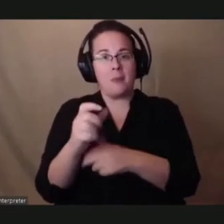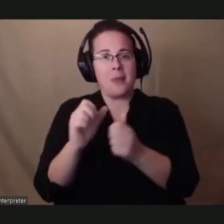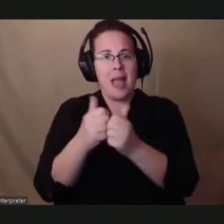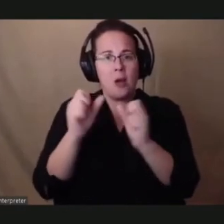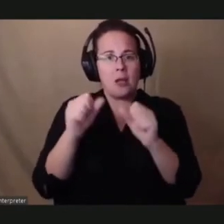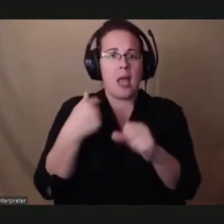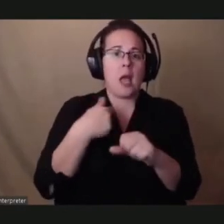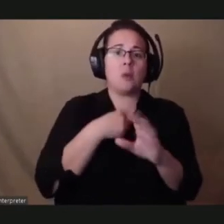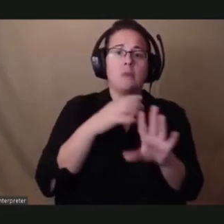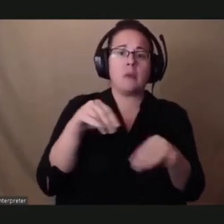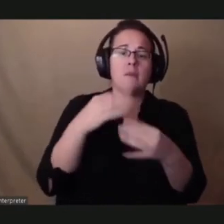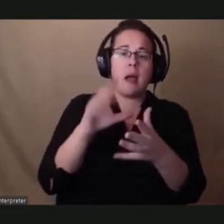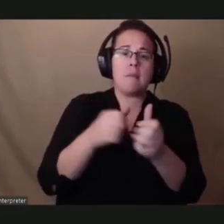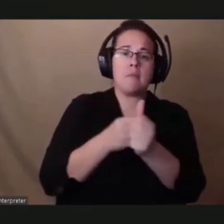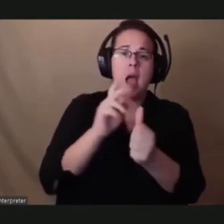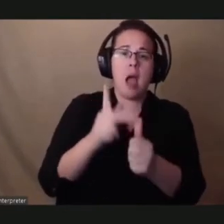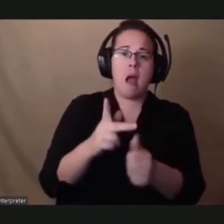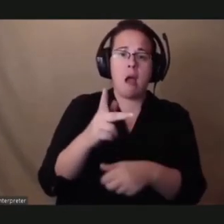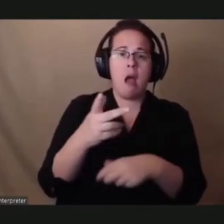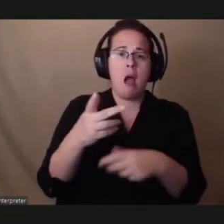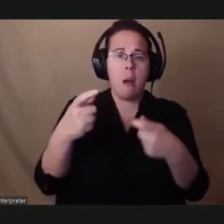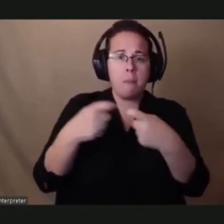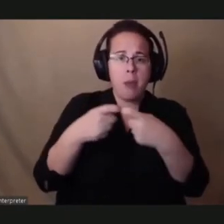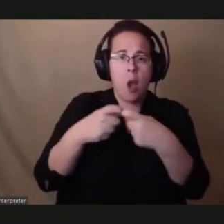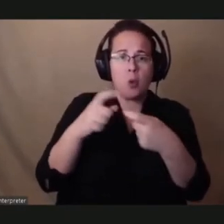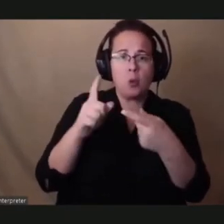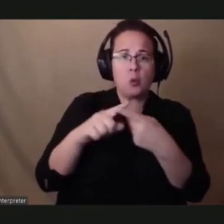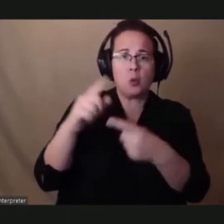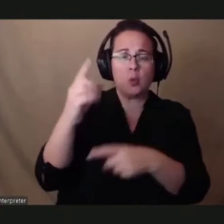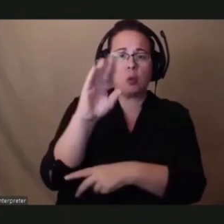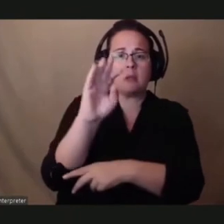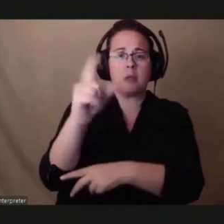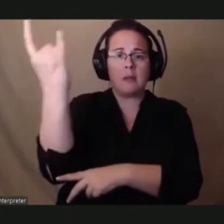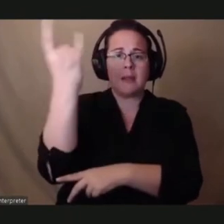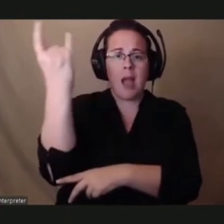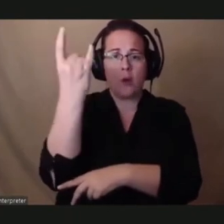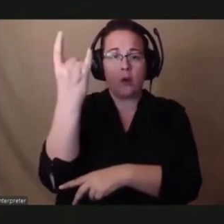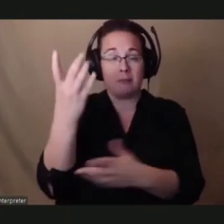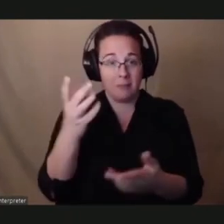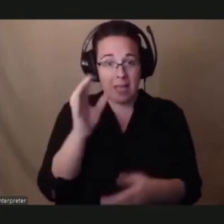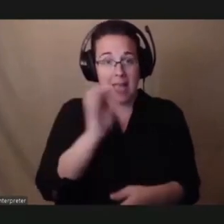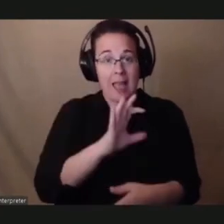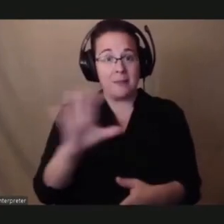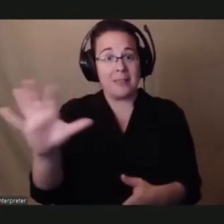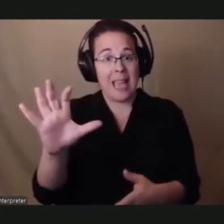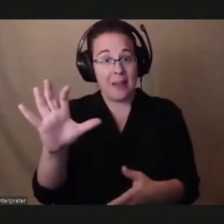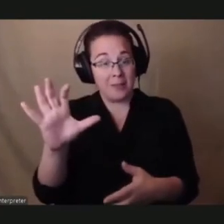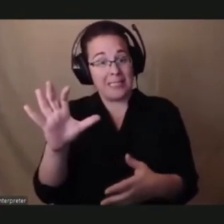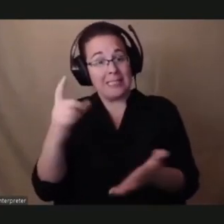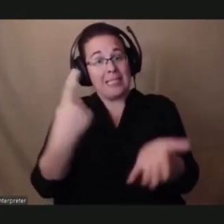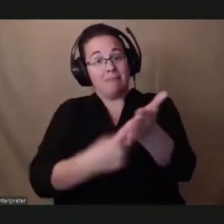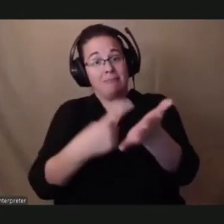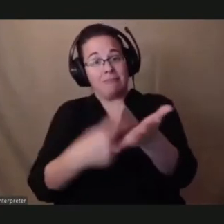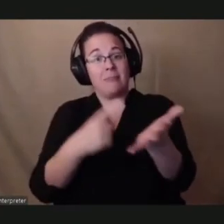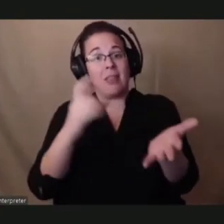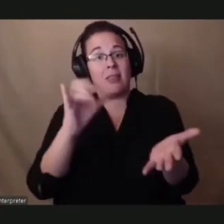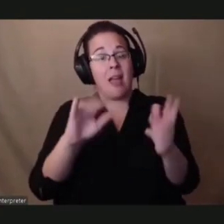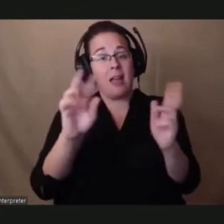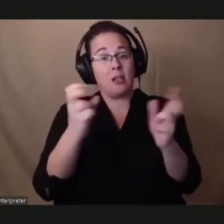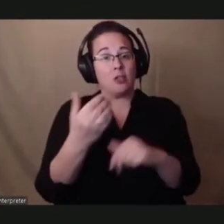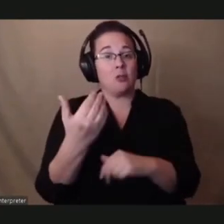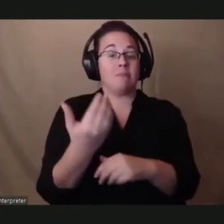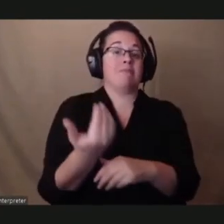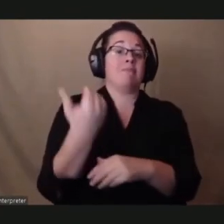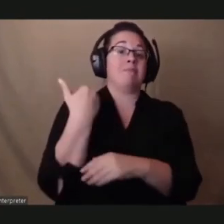an issue identified by the FCC 15 years ago, when we've done virtually nothing on backup power in the hall. We need a